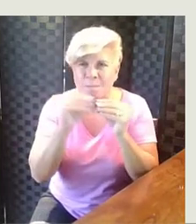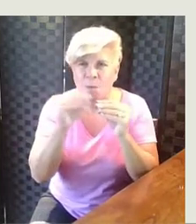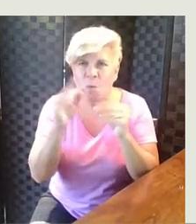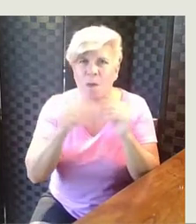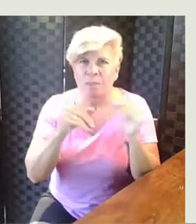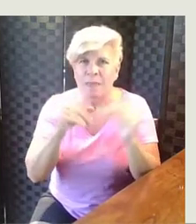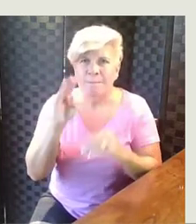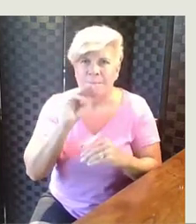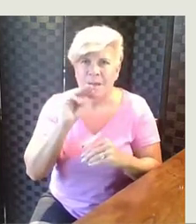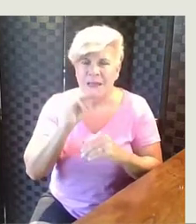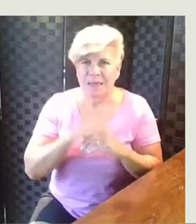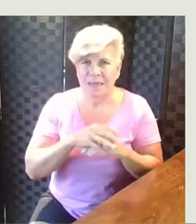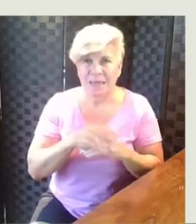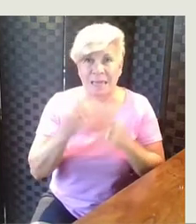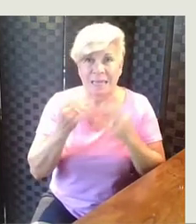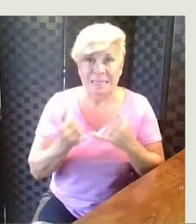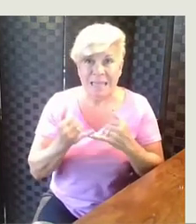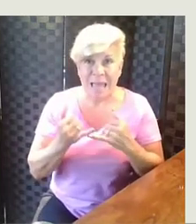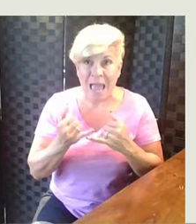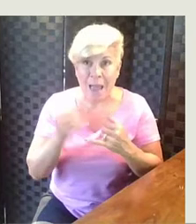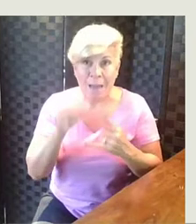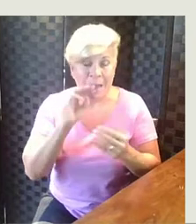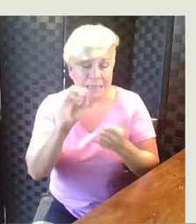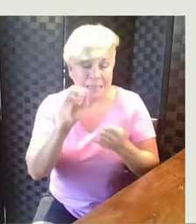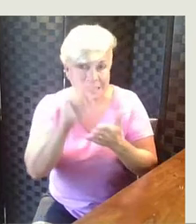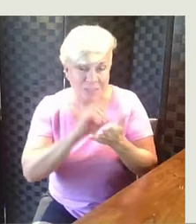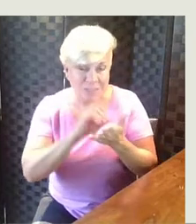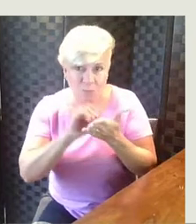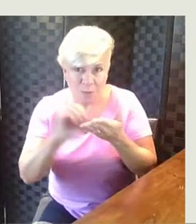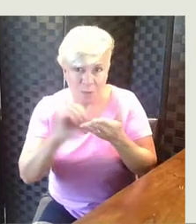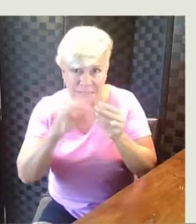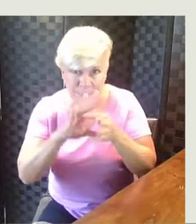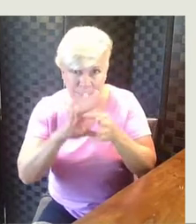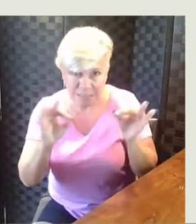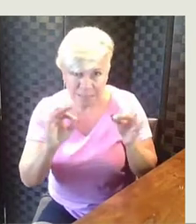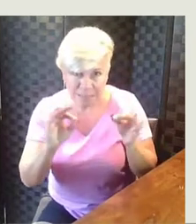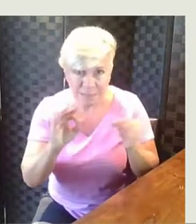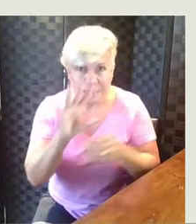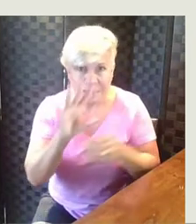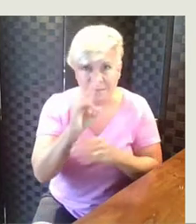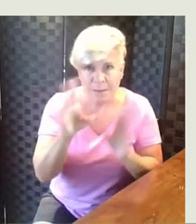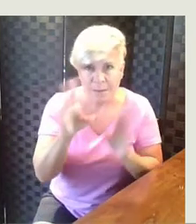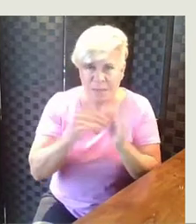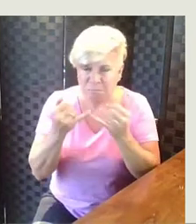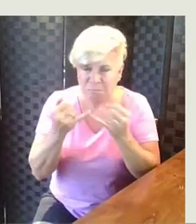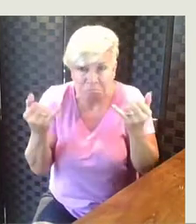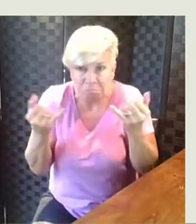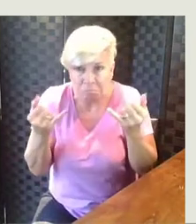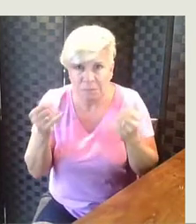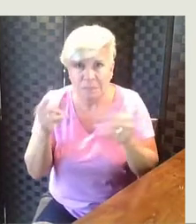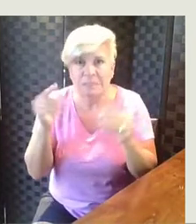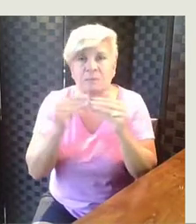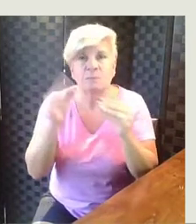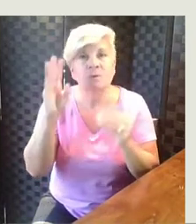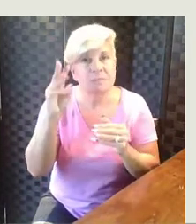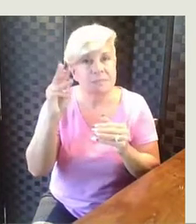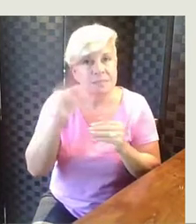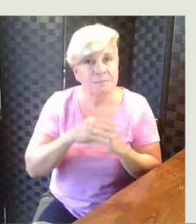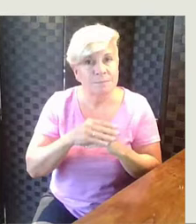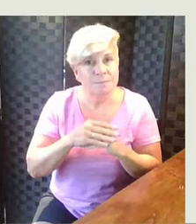Maya. Now Maya needs to write her equation. She writes seven plus something equals sixteen.